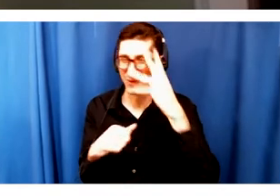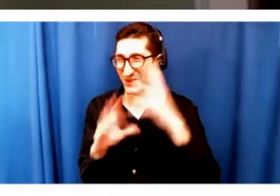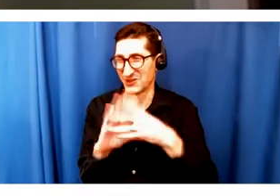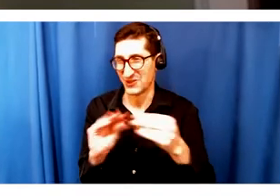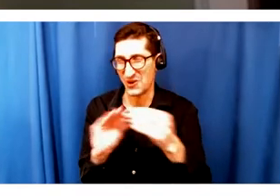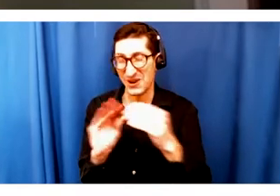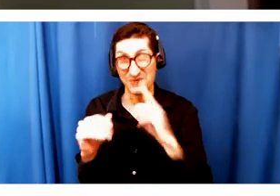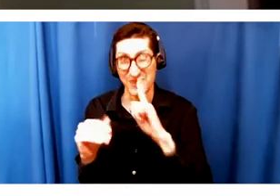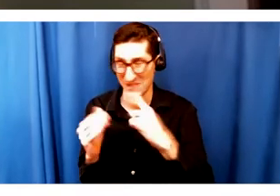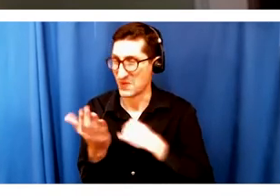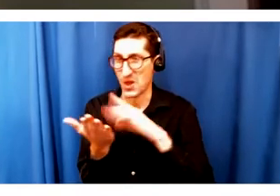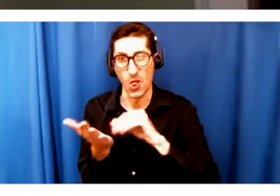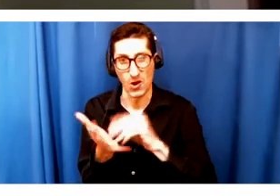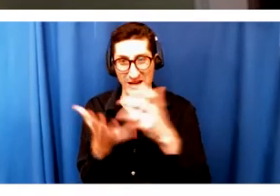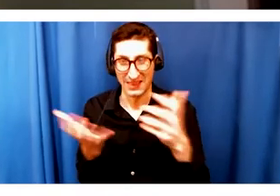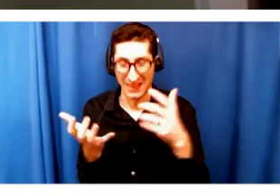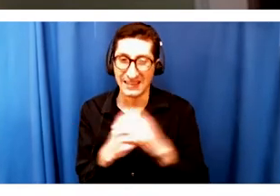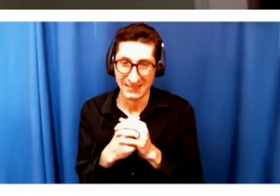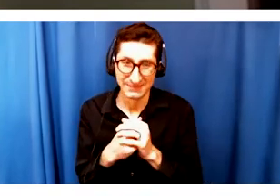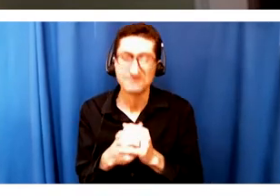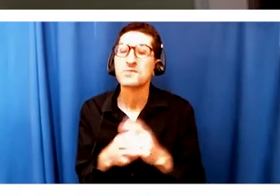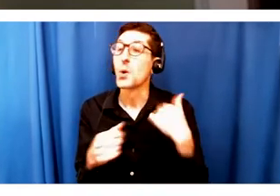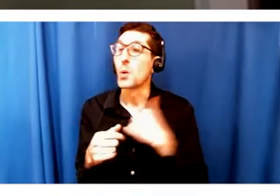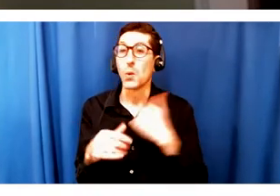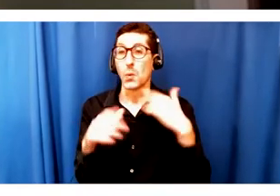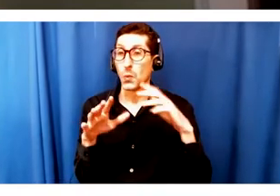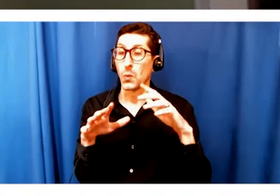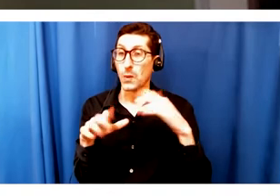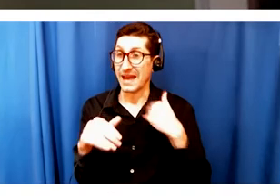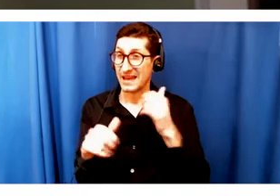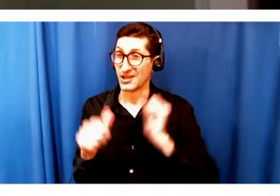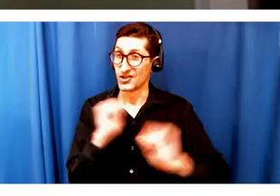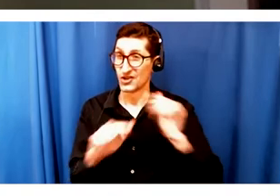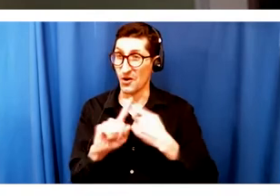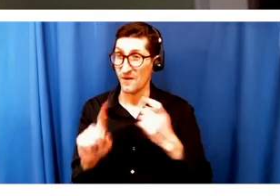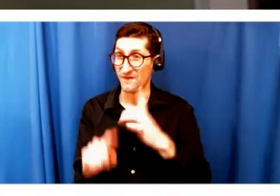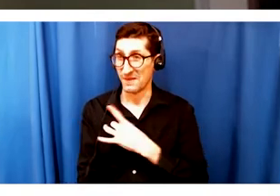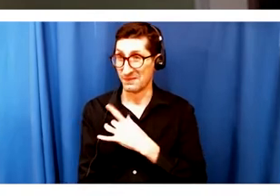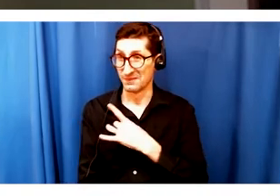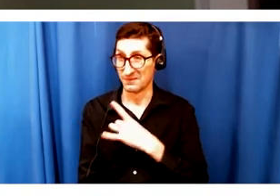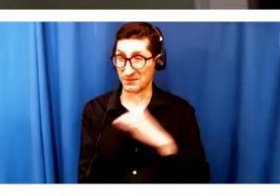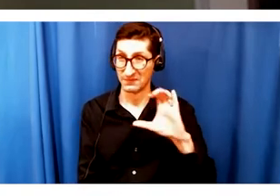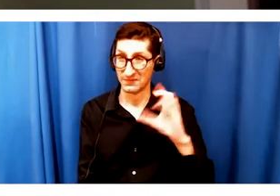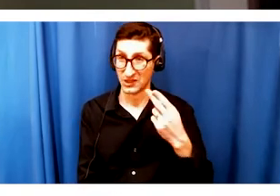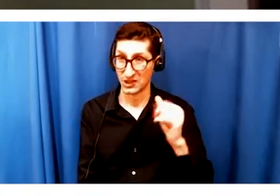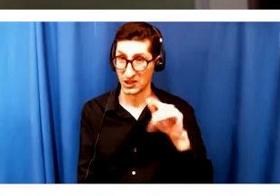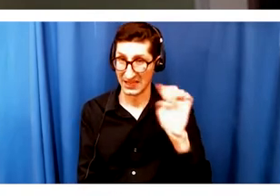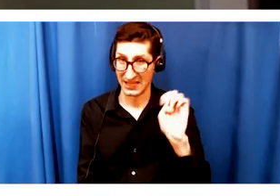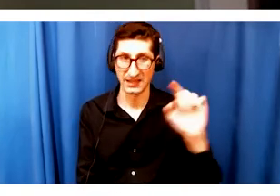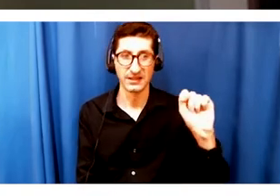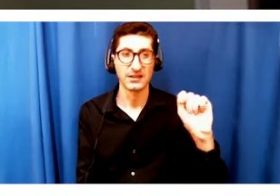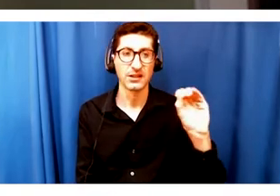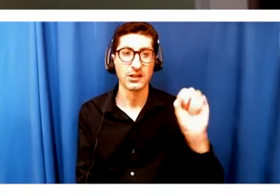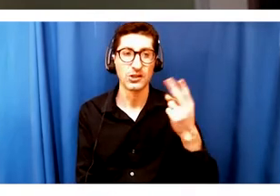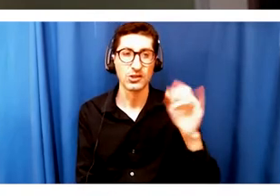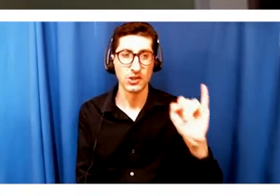You know, when this happened, we had a show on stage from Chile, and we had Toshi Regan, Parable of the Sower, on